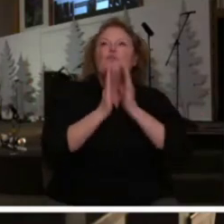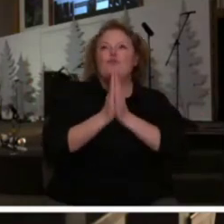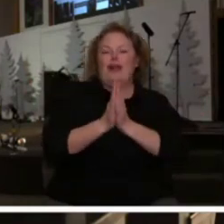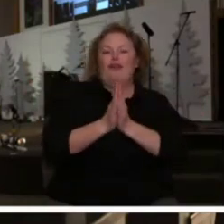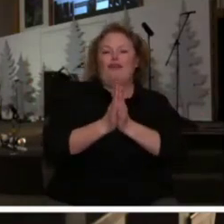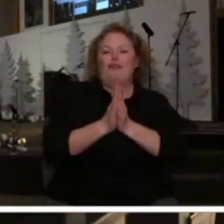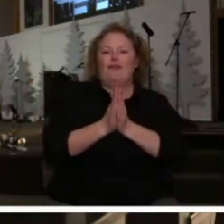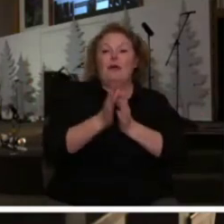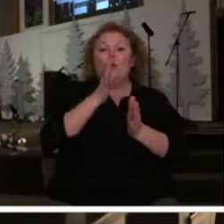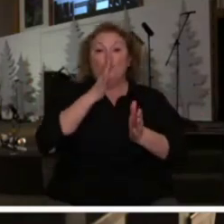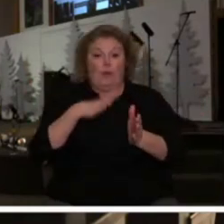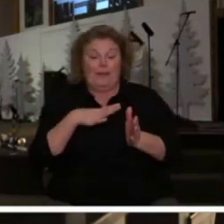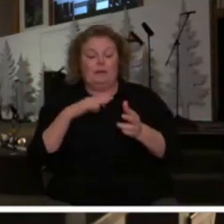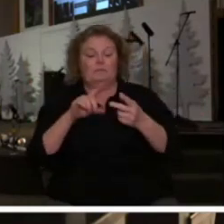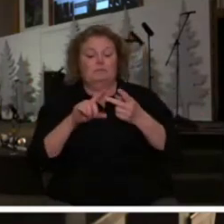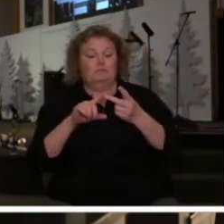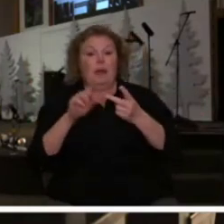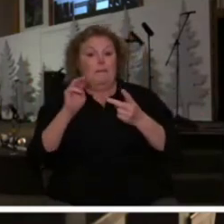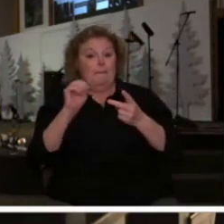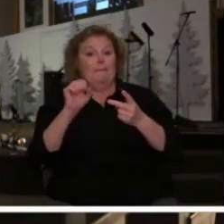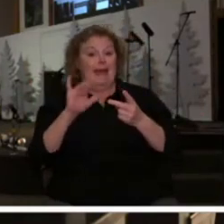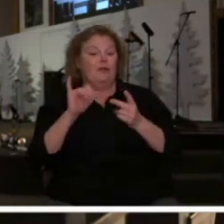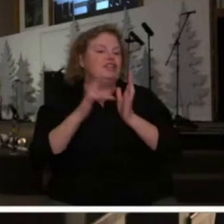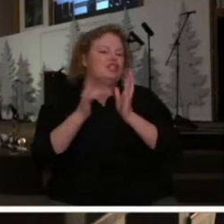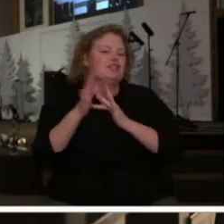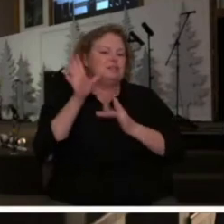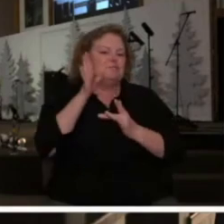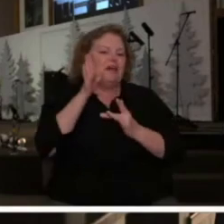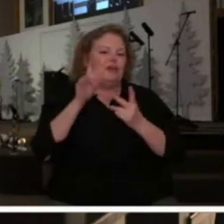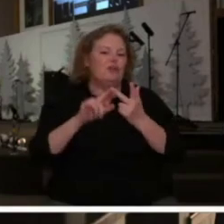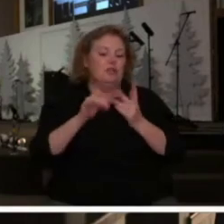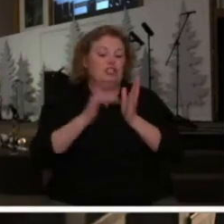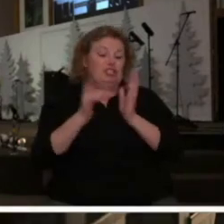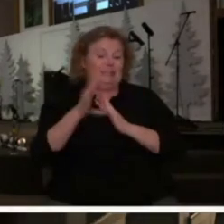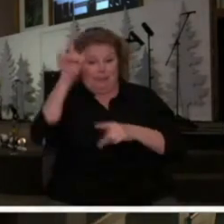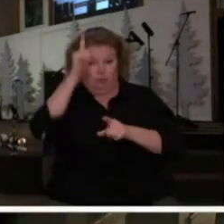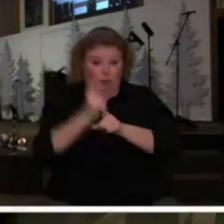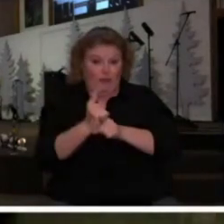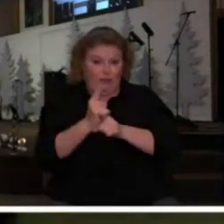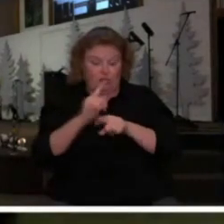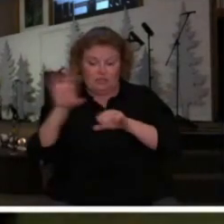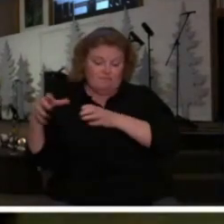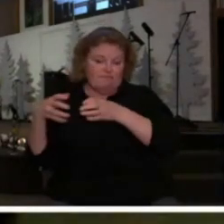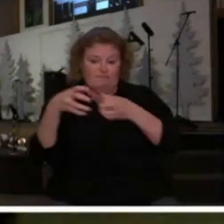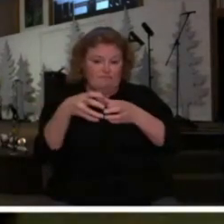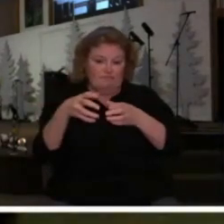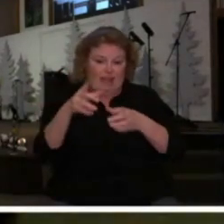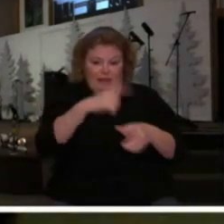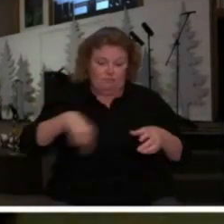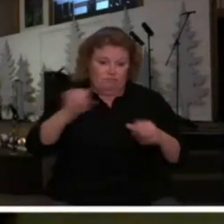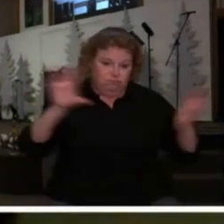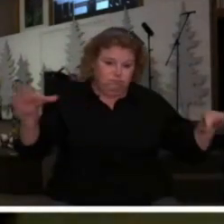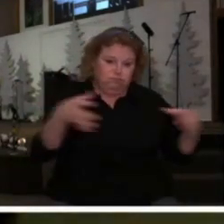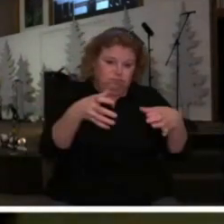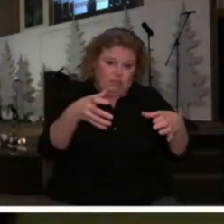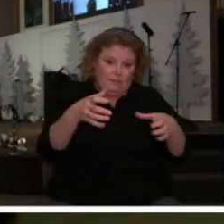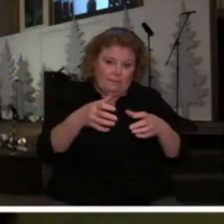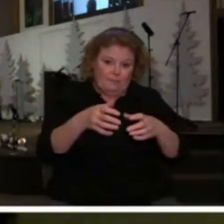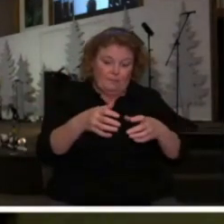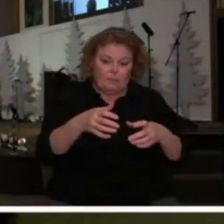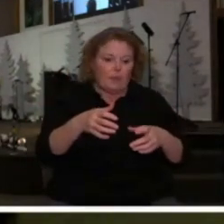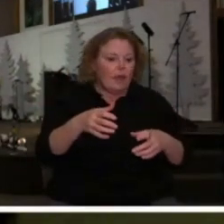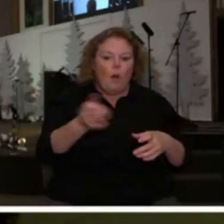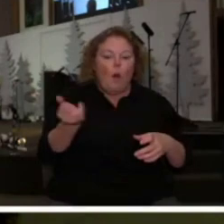with the women and Mary the mother of Jesus and with his brothers. These are people that are being described in Scripture as those who have been